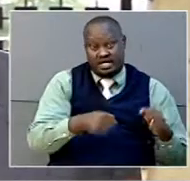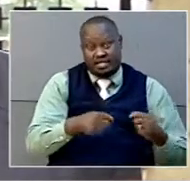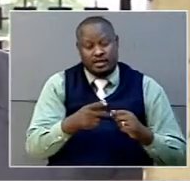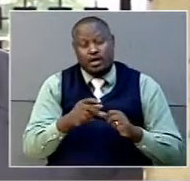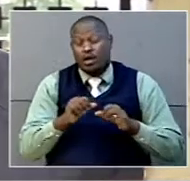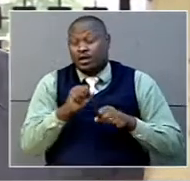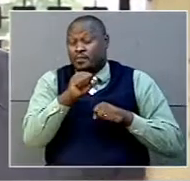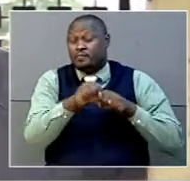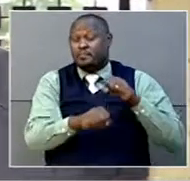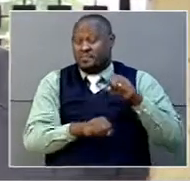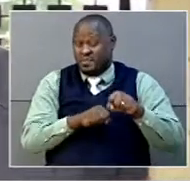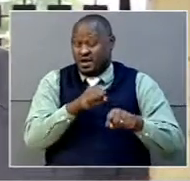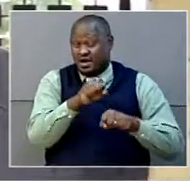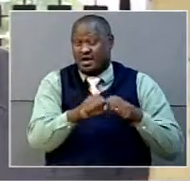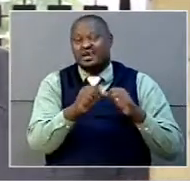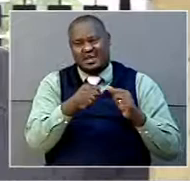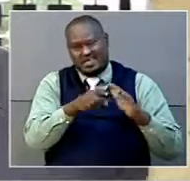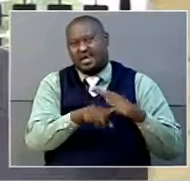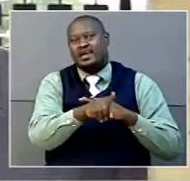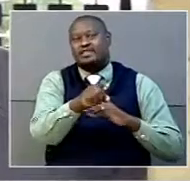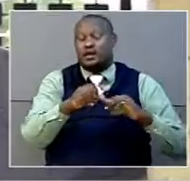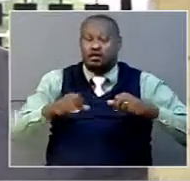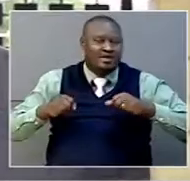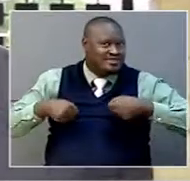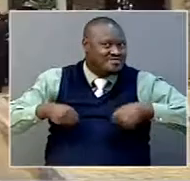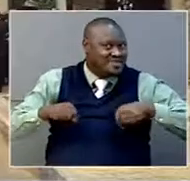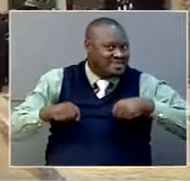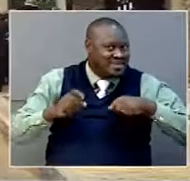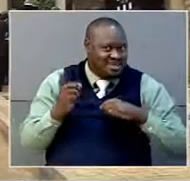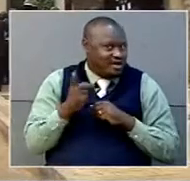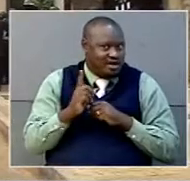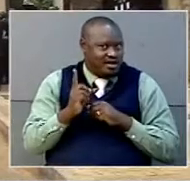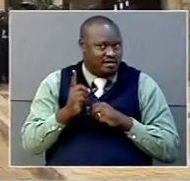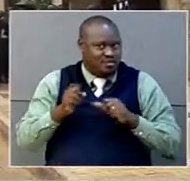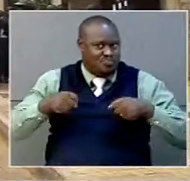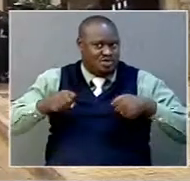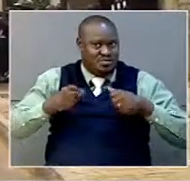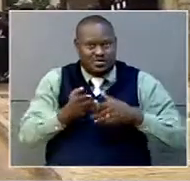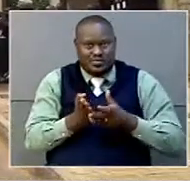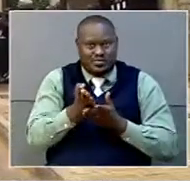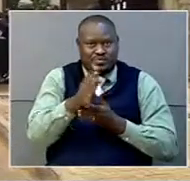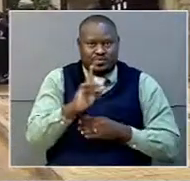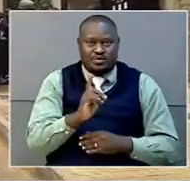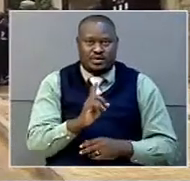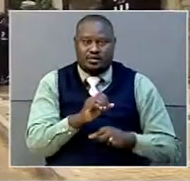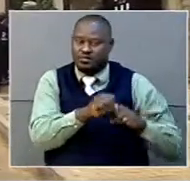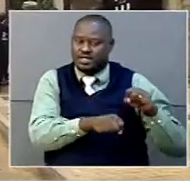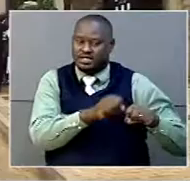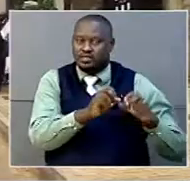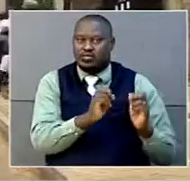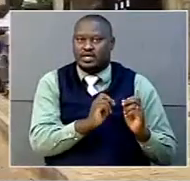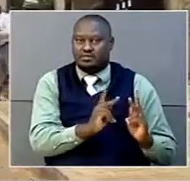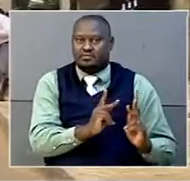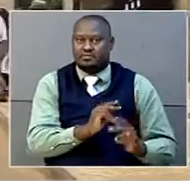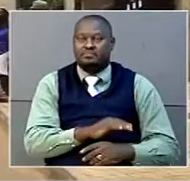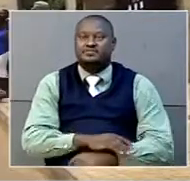Bicycles will be allowed to ride, but motorcycles will not be allowed. The big contribution,